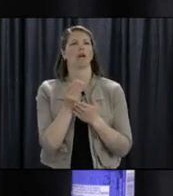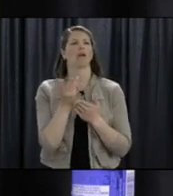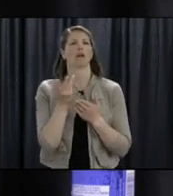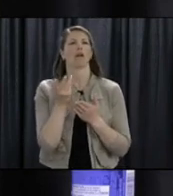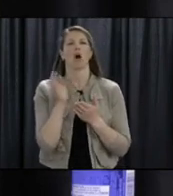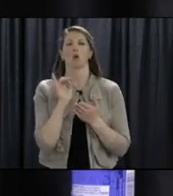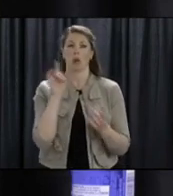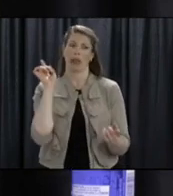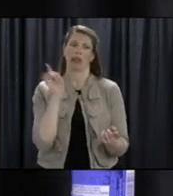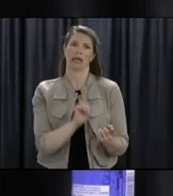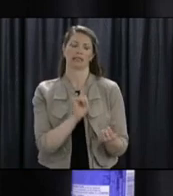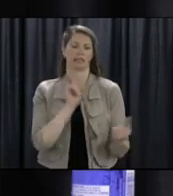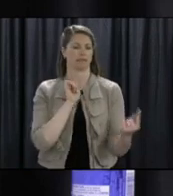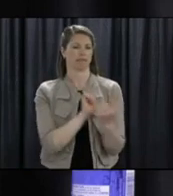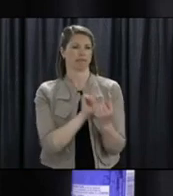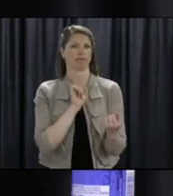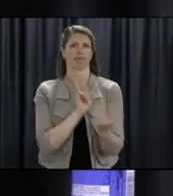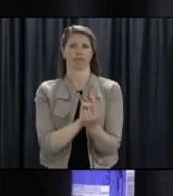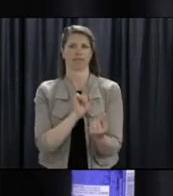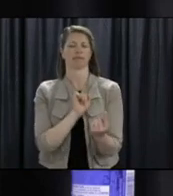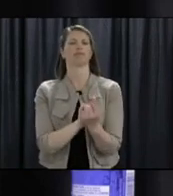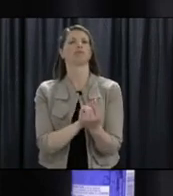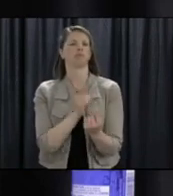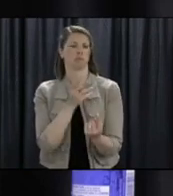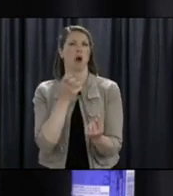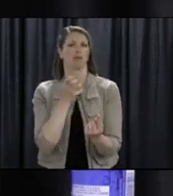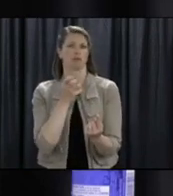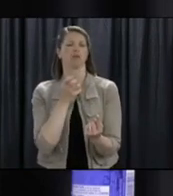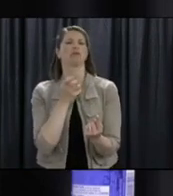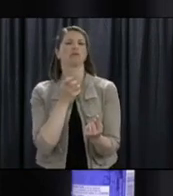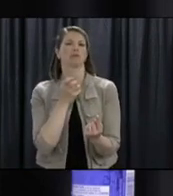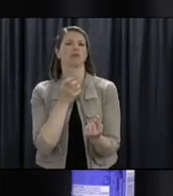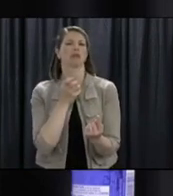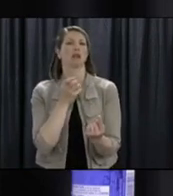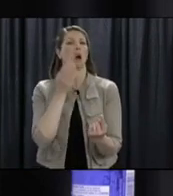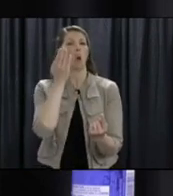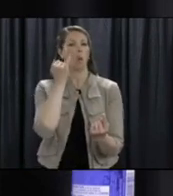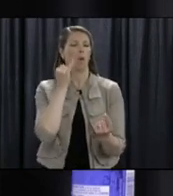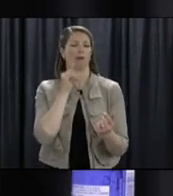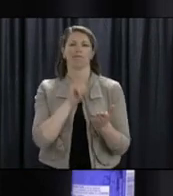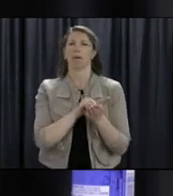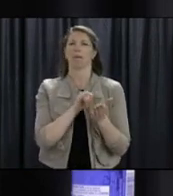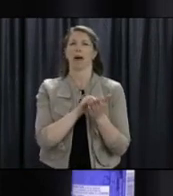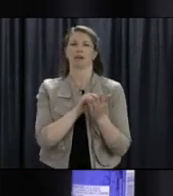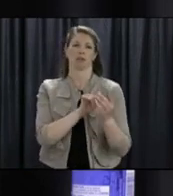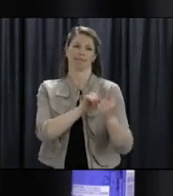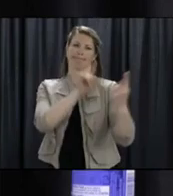number of people in a situation where they may not be able to physically distance.